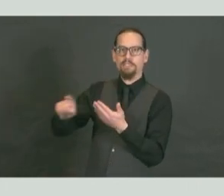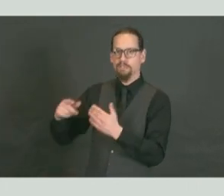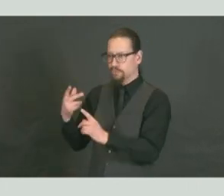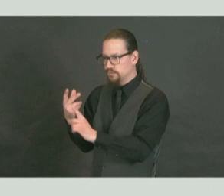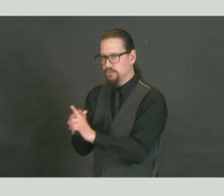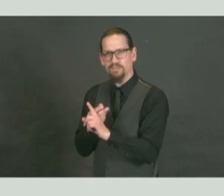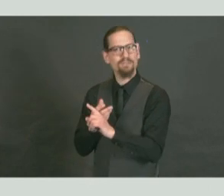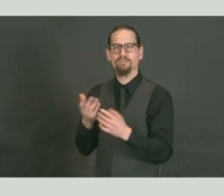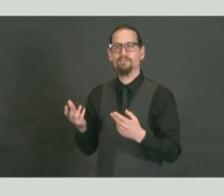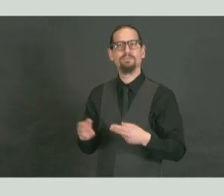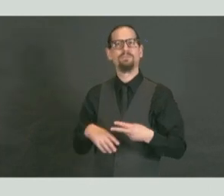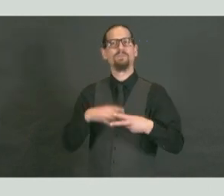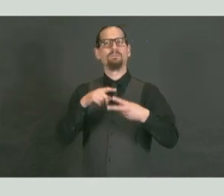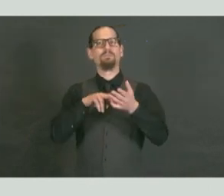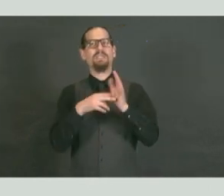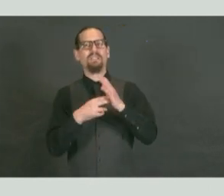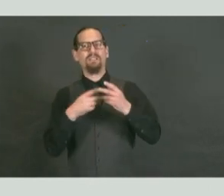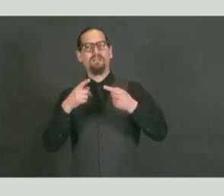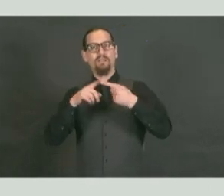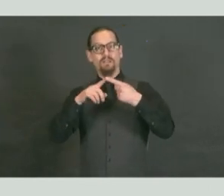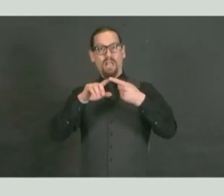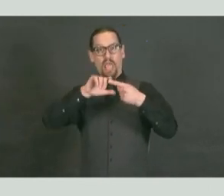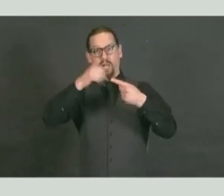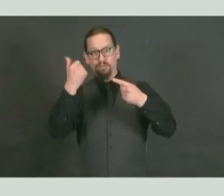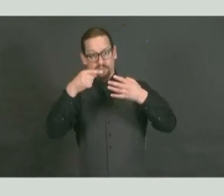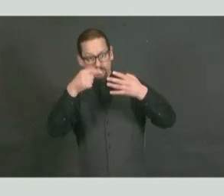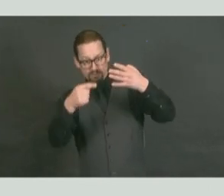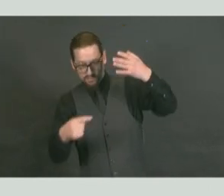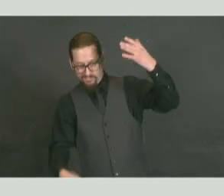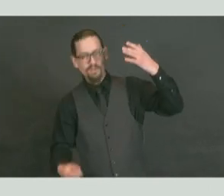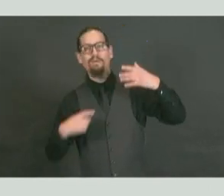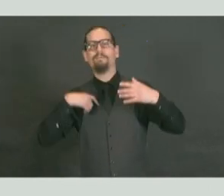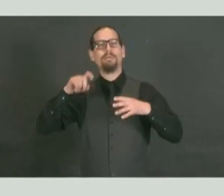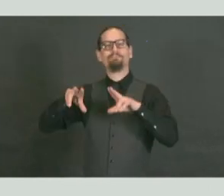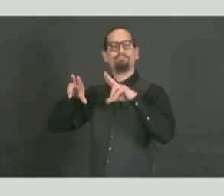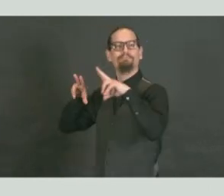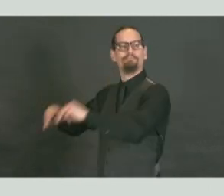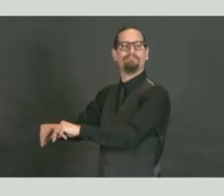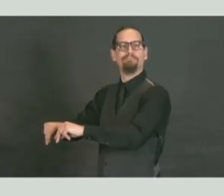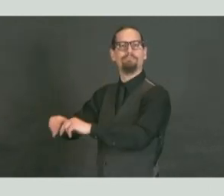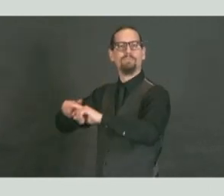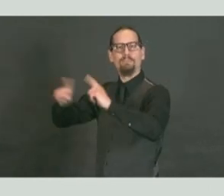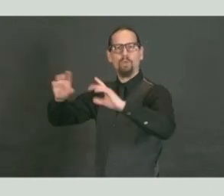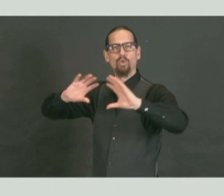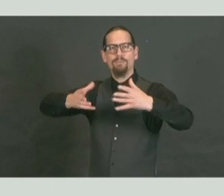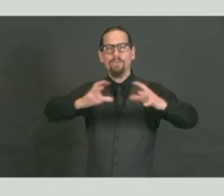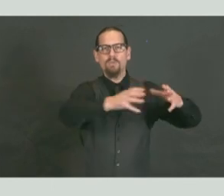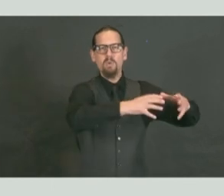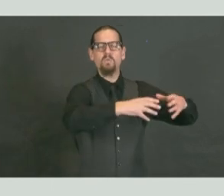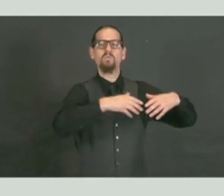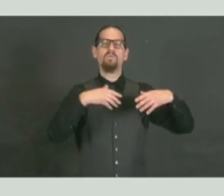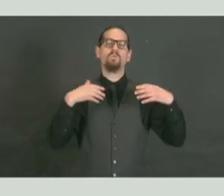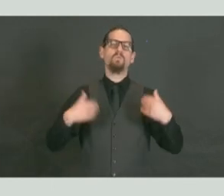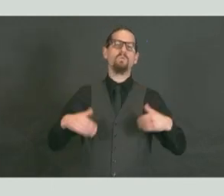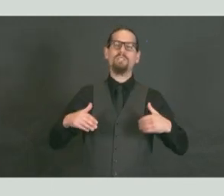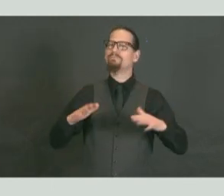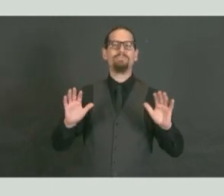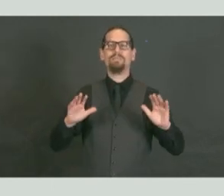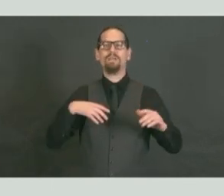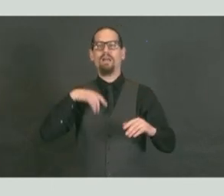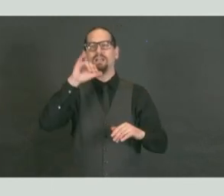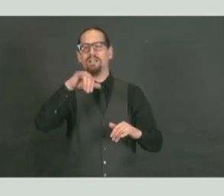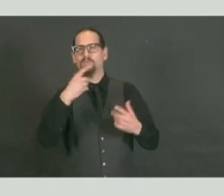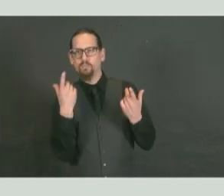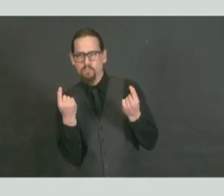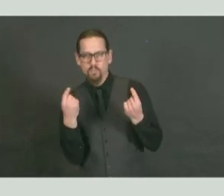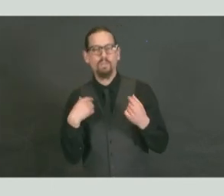and people that are at higher risk. So we are vaccinating older adults in a stepwise approach. We started vaccinating,